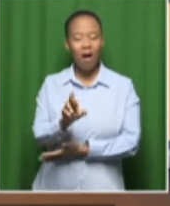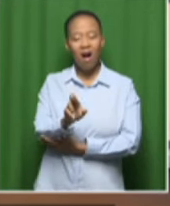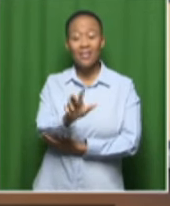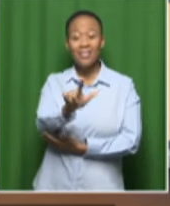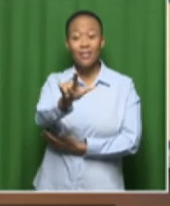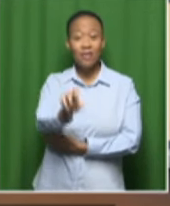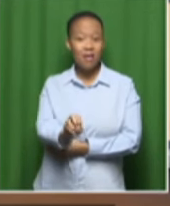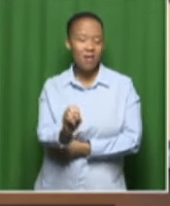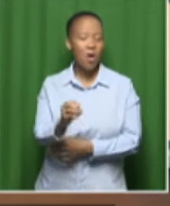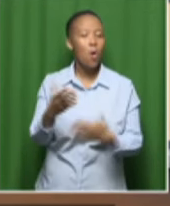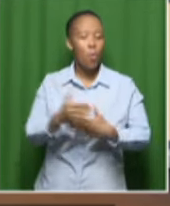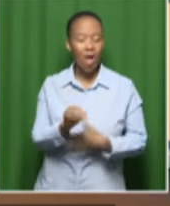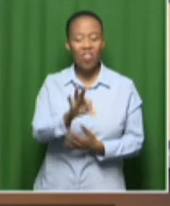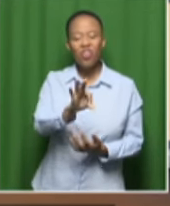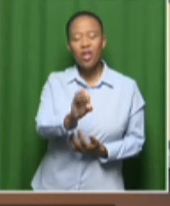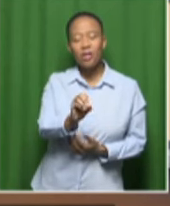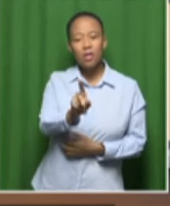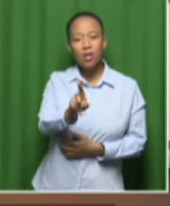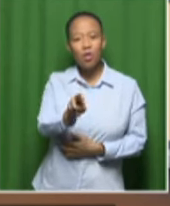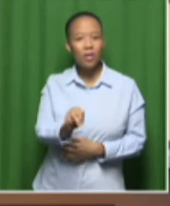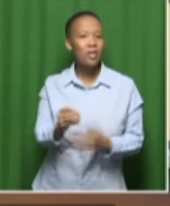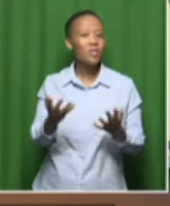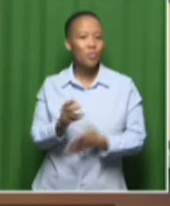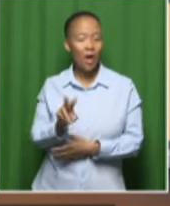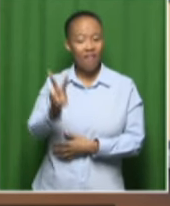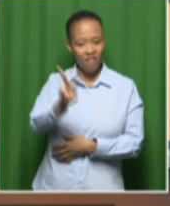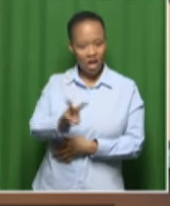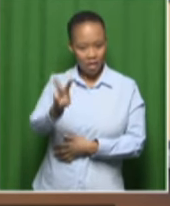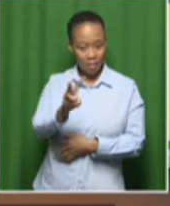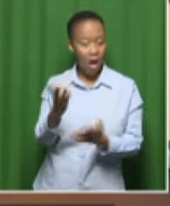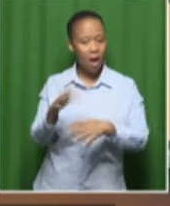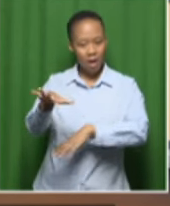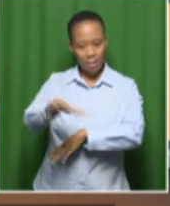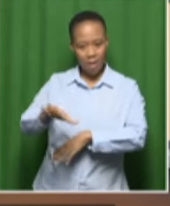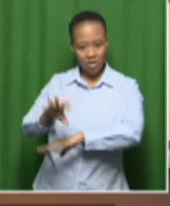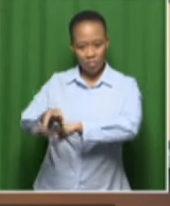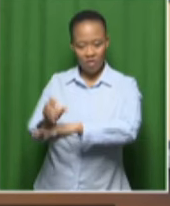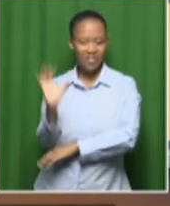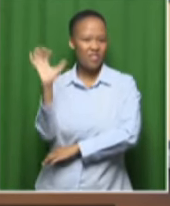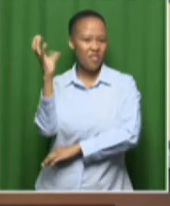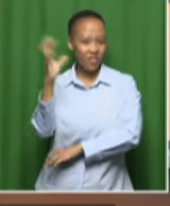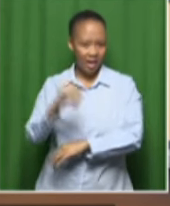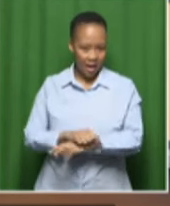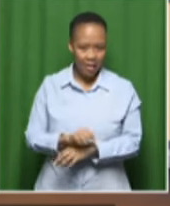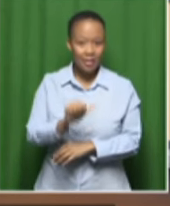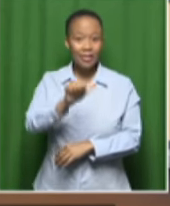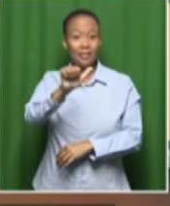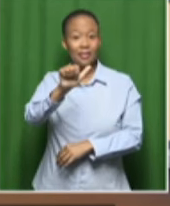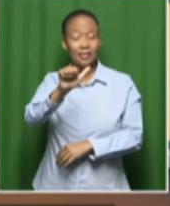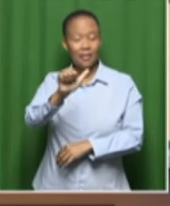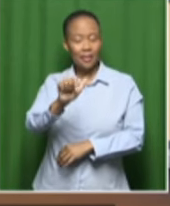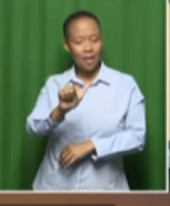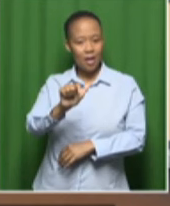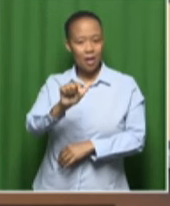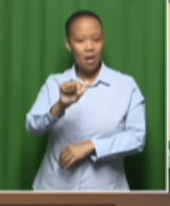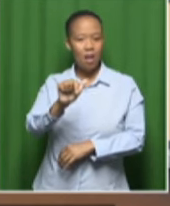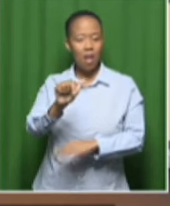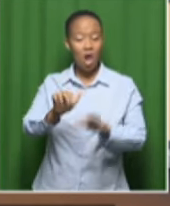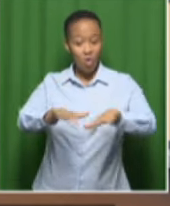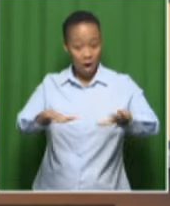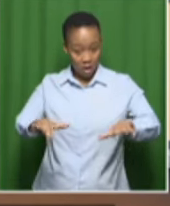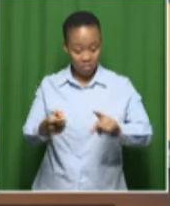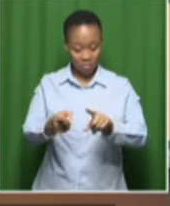kilometers from Fentersburg in the Free State last night. Fifty-eight female learners were from an all-girls sport